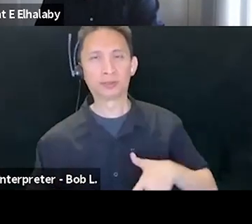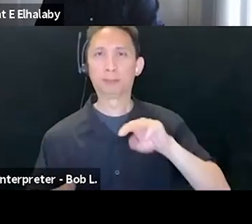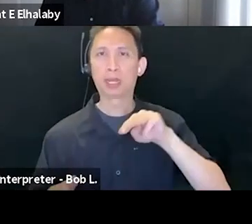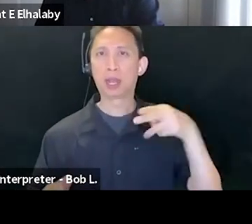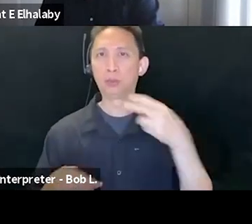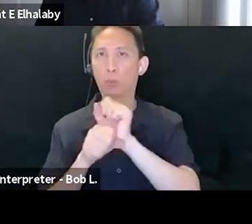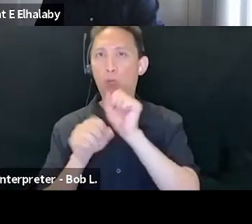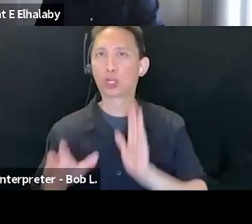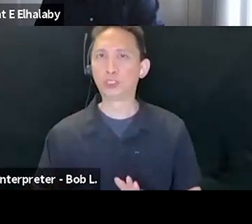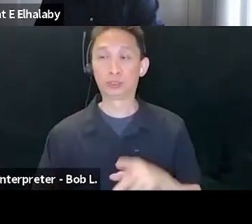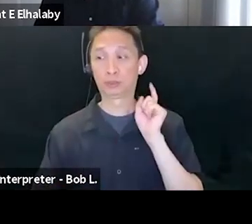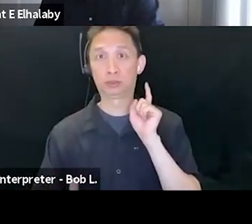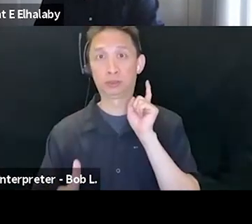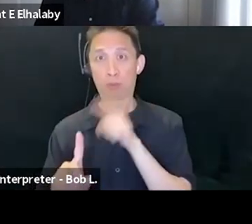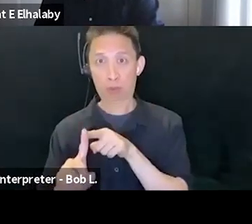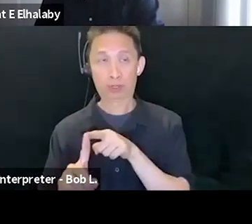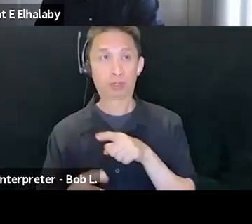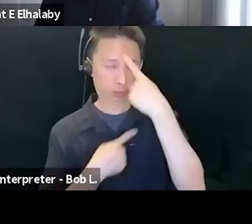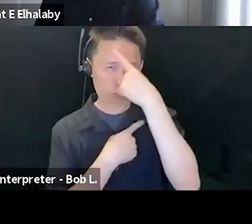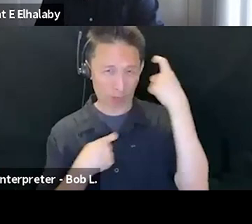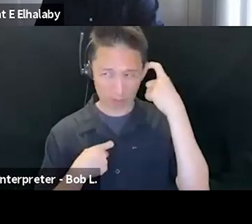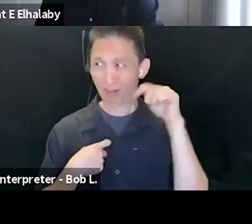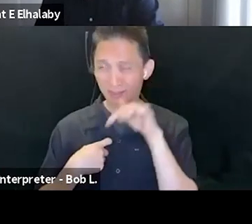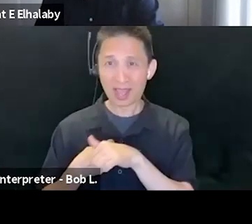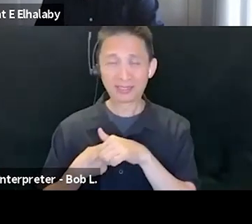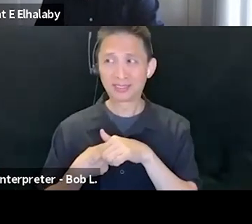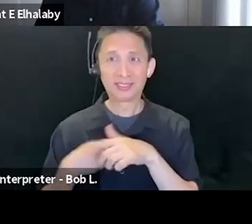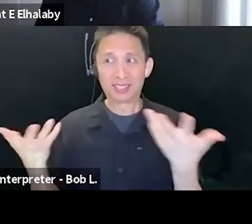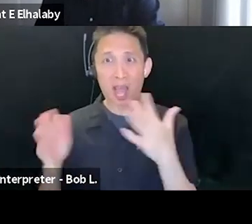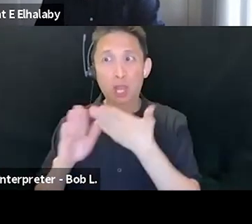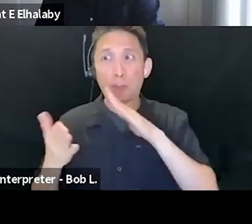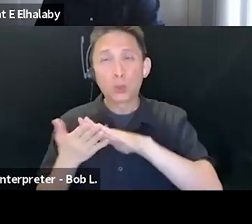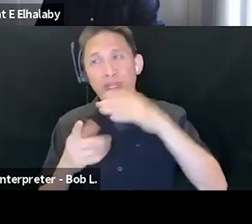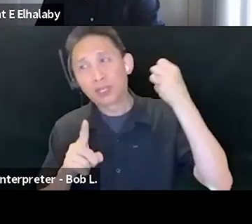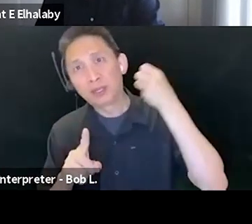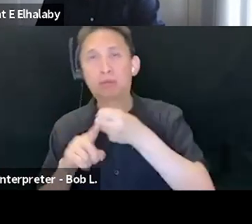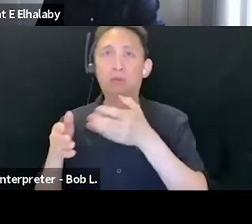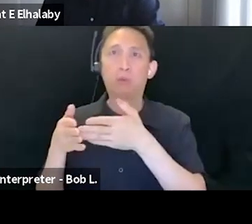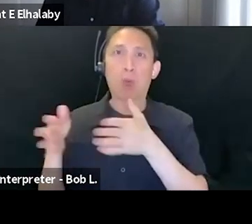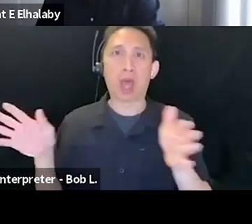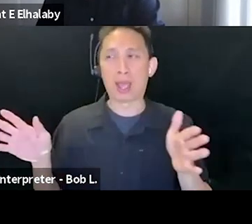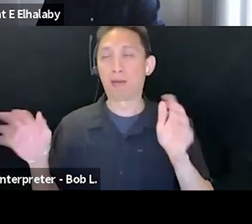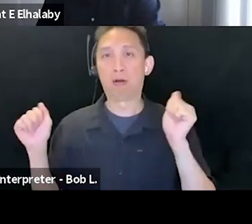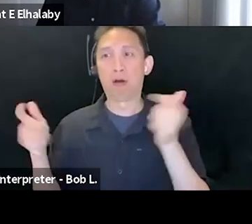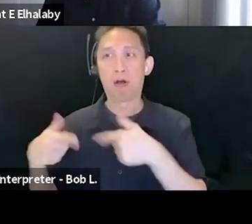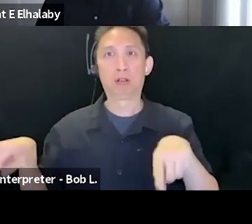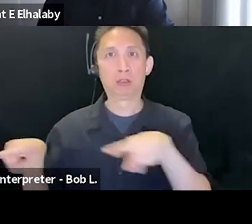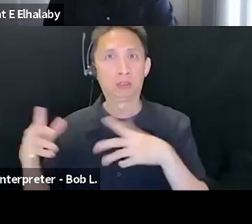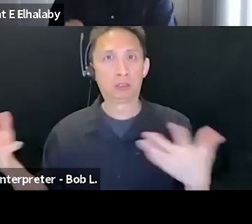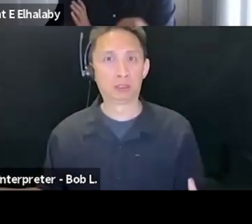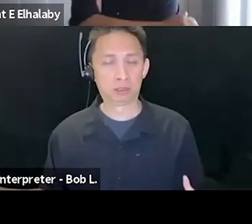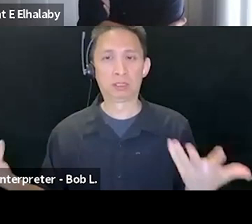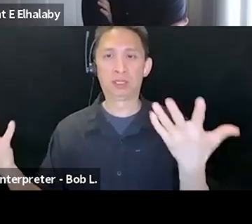that it's number one, it's an, it's a continuous cumulative trauma that we need to look at. You know, the work of, of Lara Shiha and Istvan